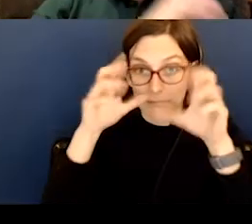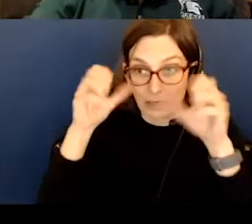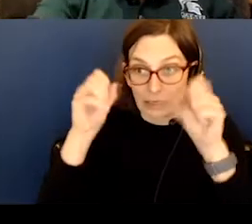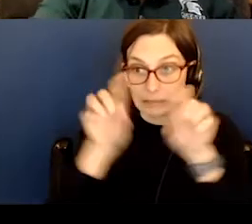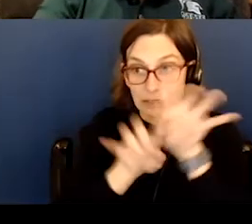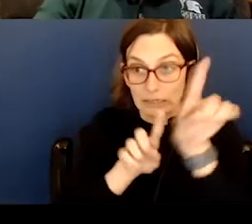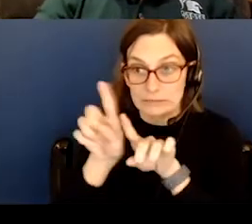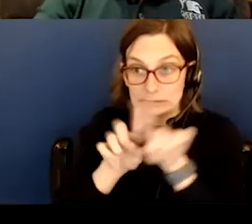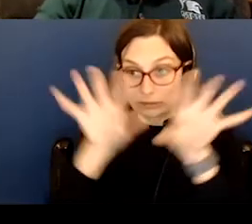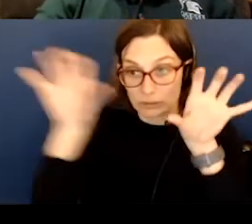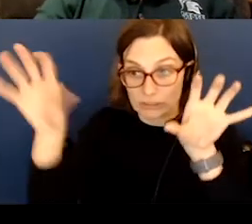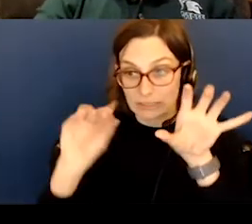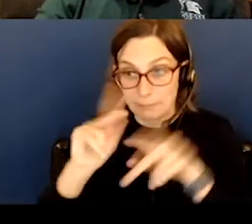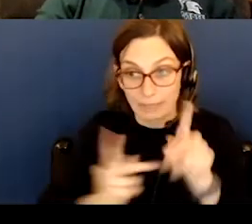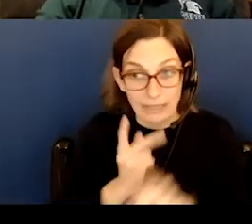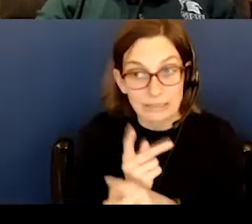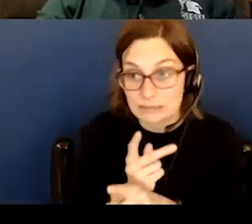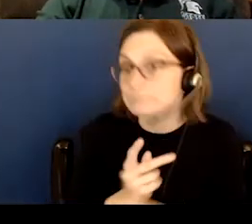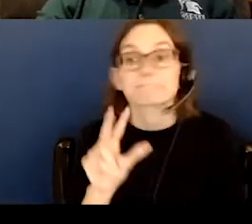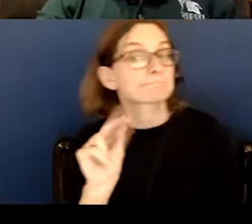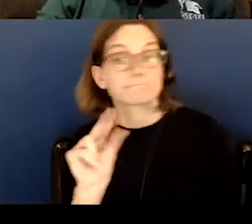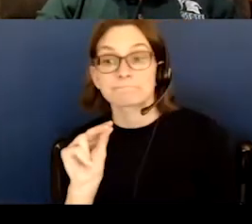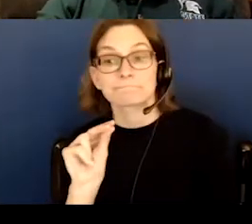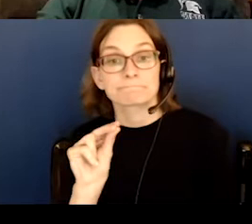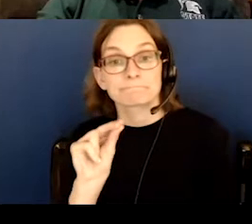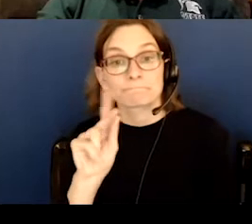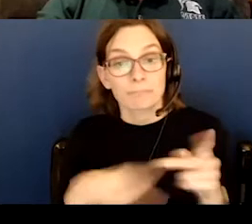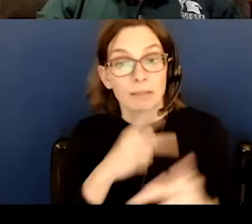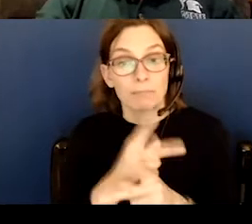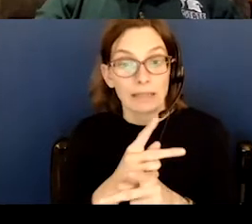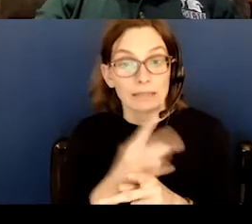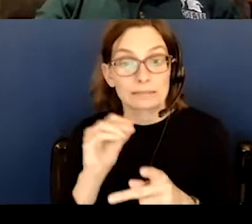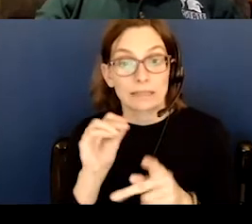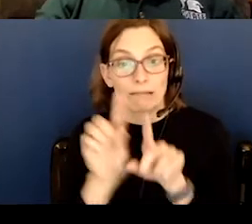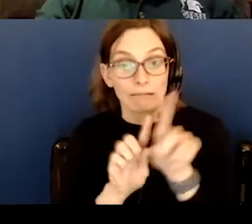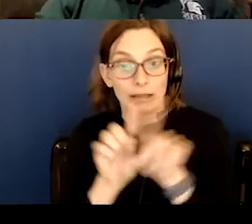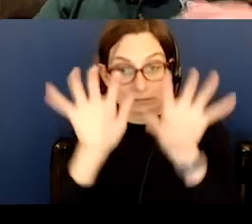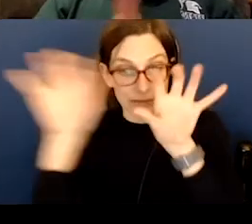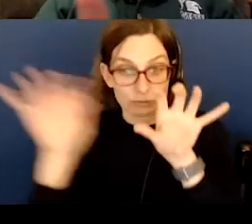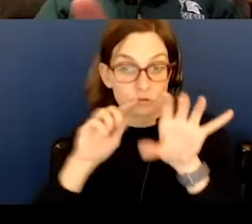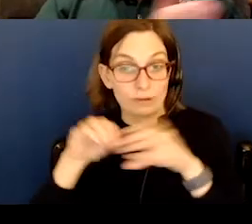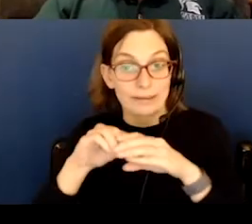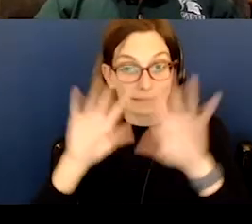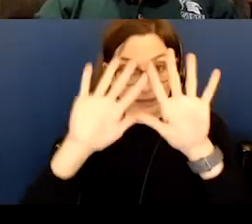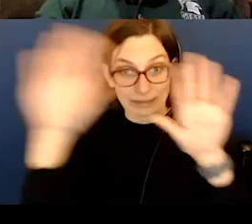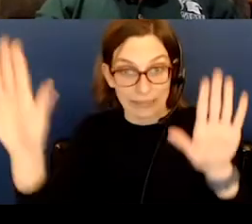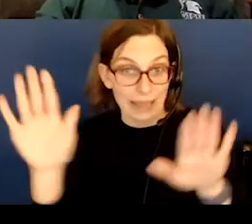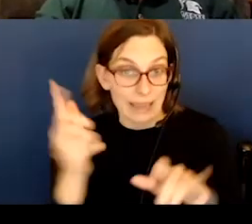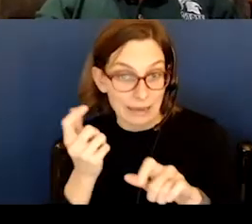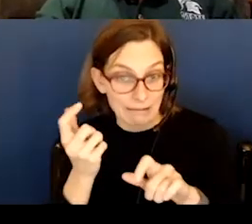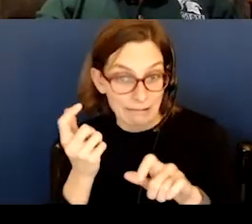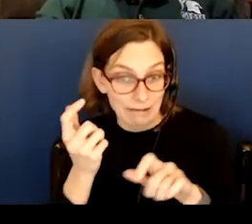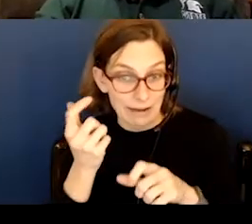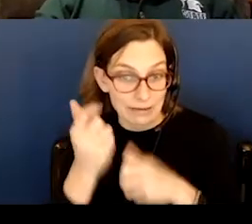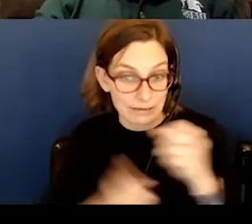planets? No, the planets and constellations are in the sky year round. Uh, however, like I talked now about